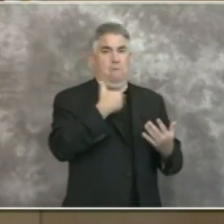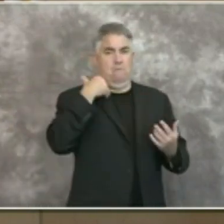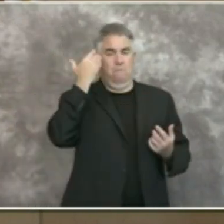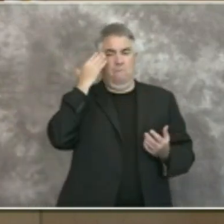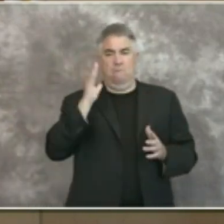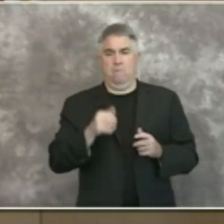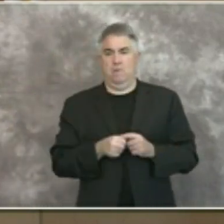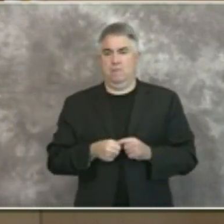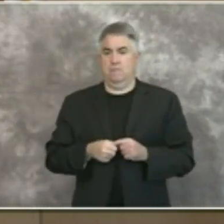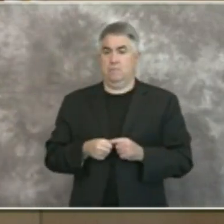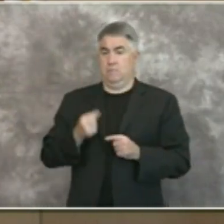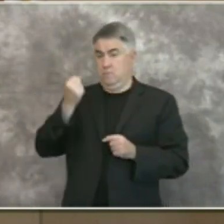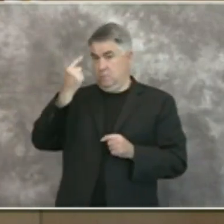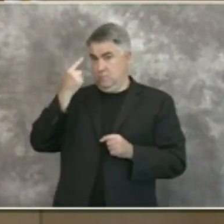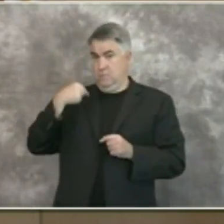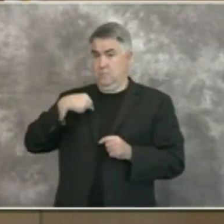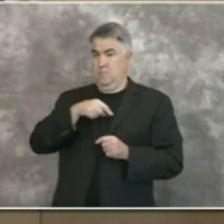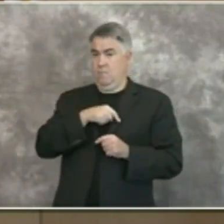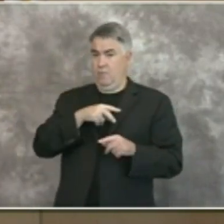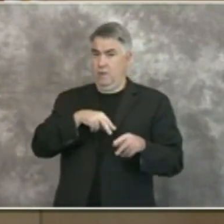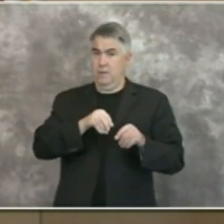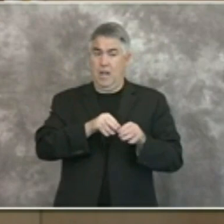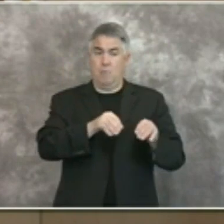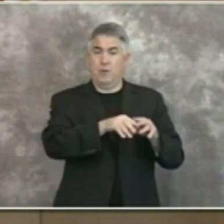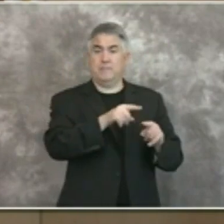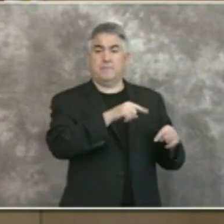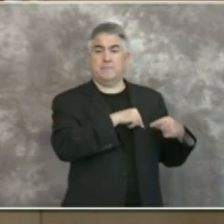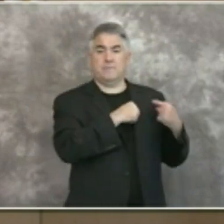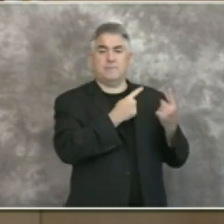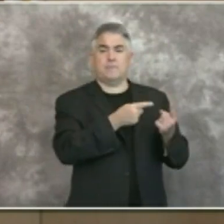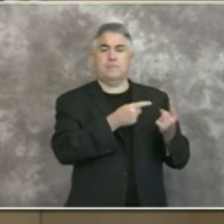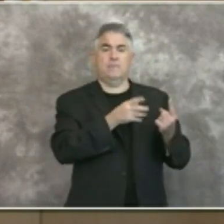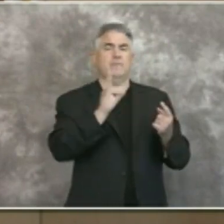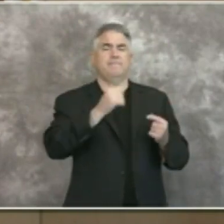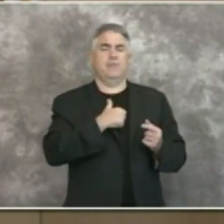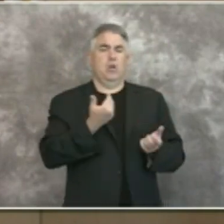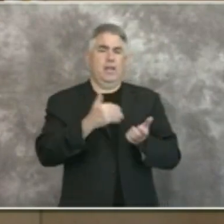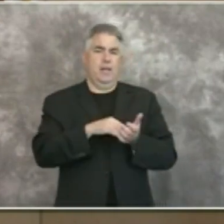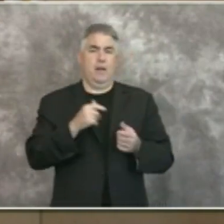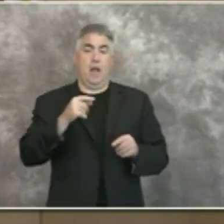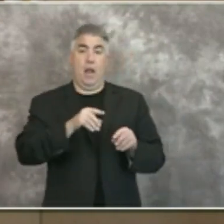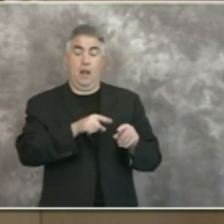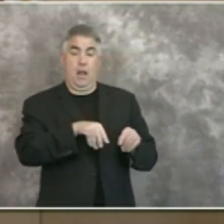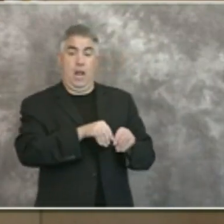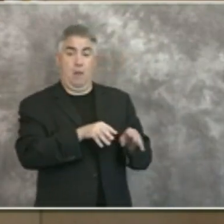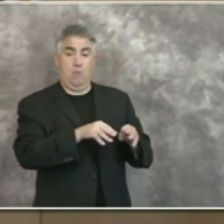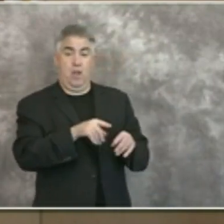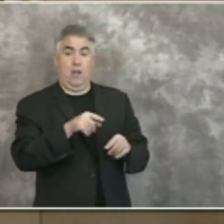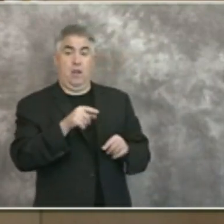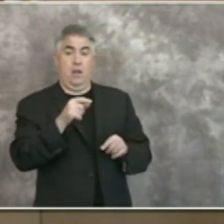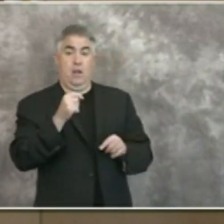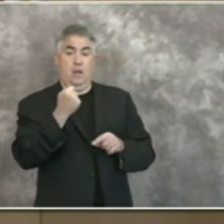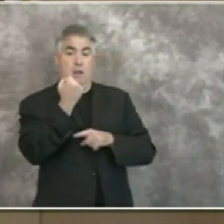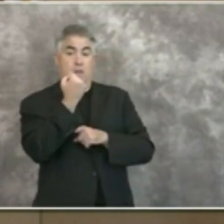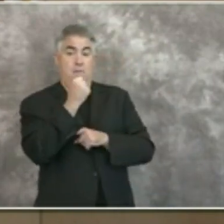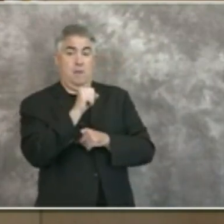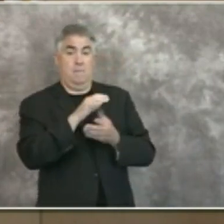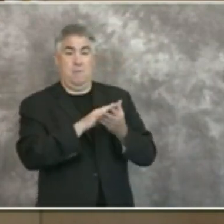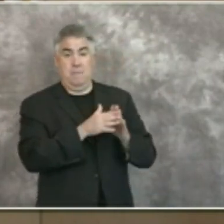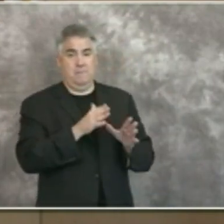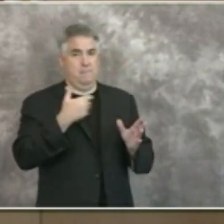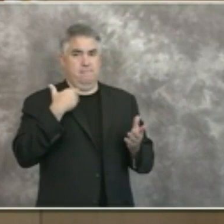relates to those particular outbreaks oh i'm sorry as those particular uh riots or uh peaceful marches